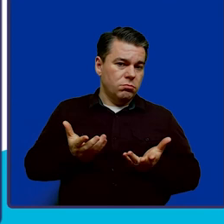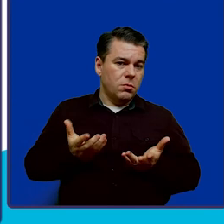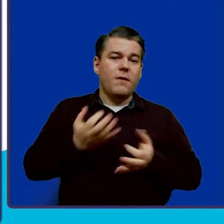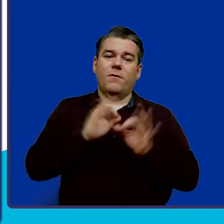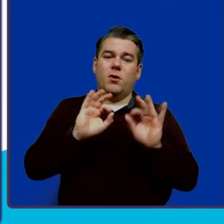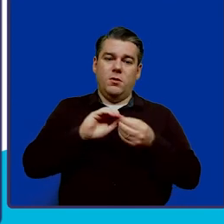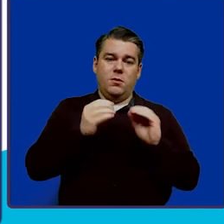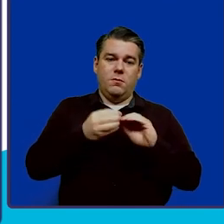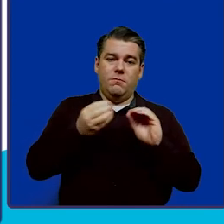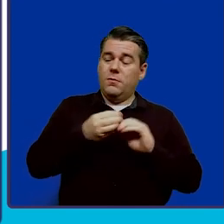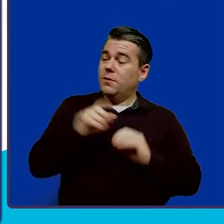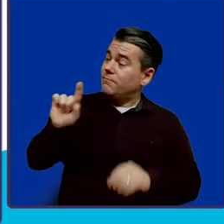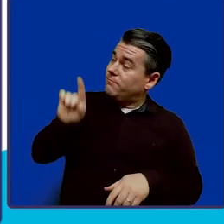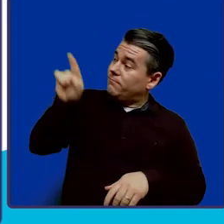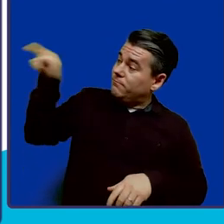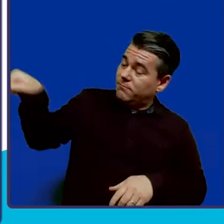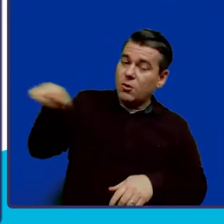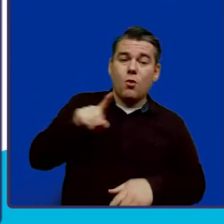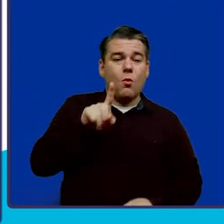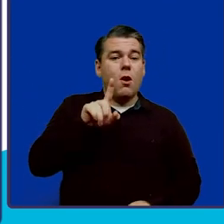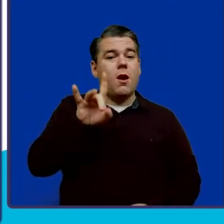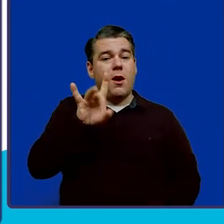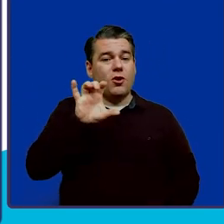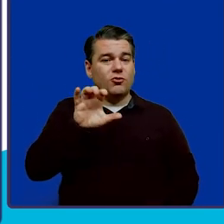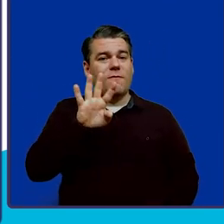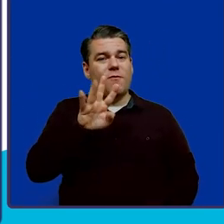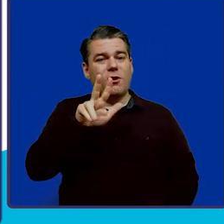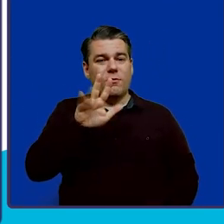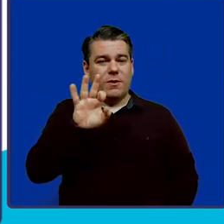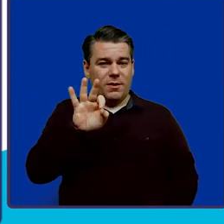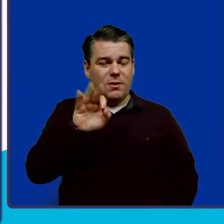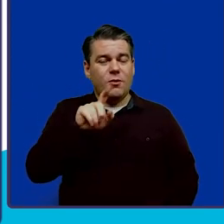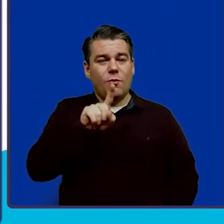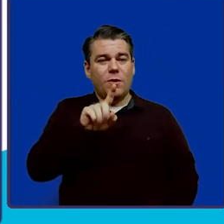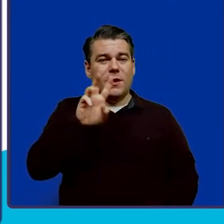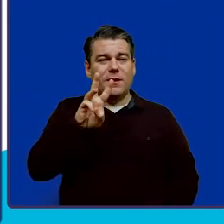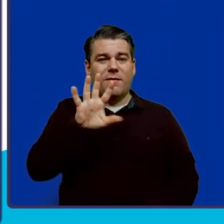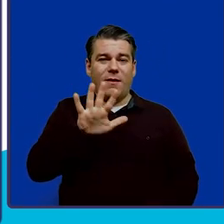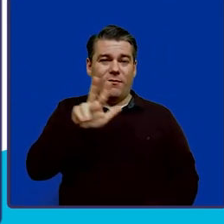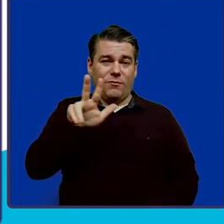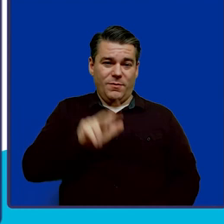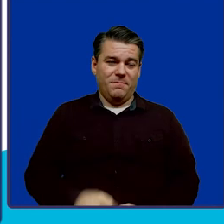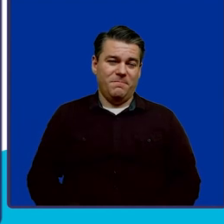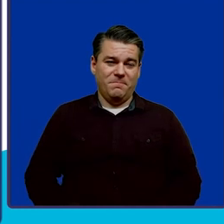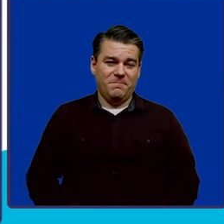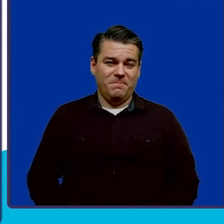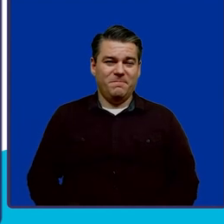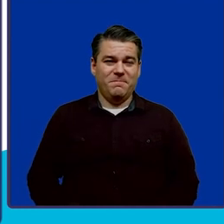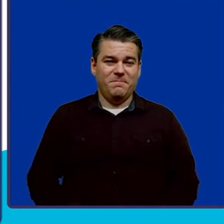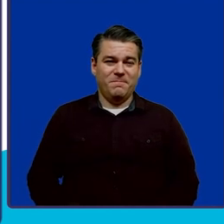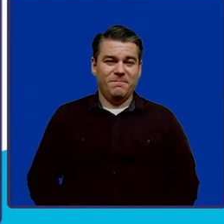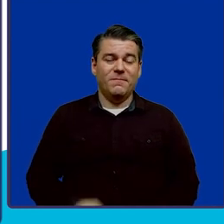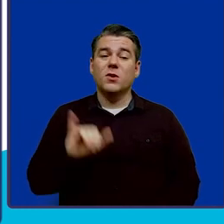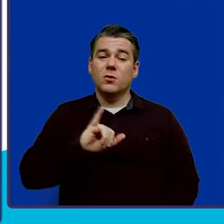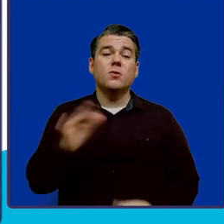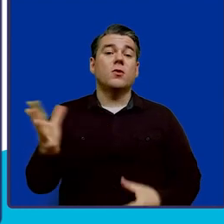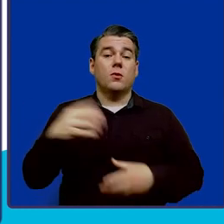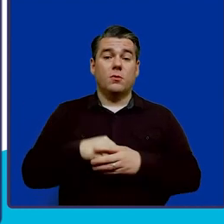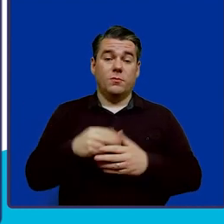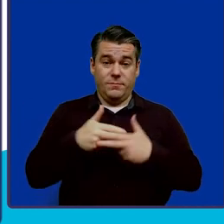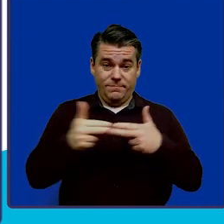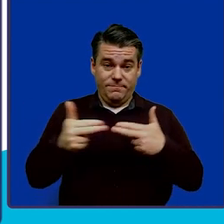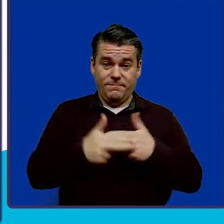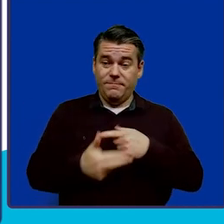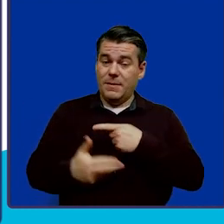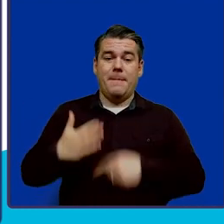toll-free number is 1-800-439-1653. Also included on this slide